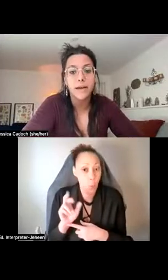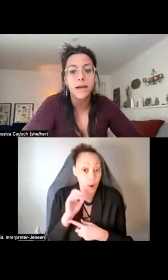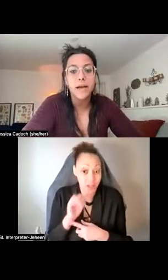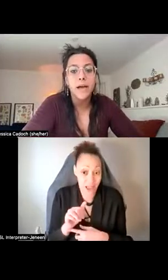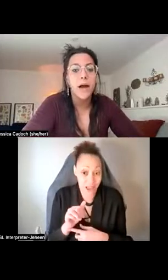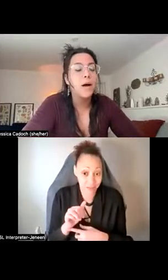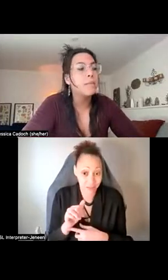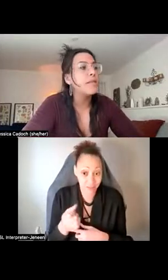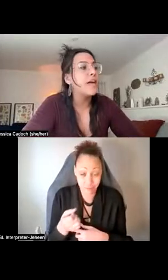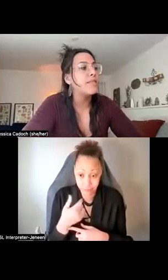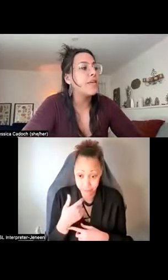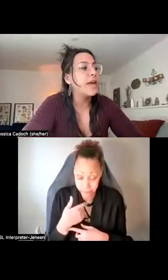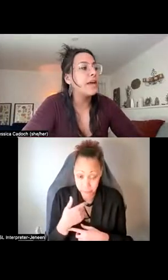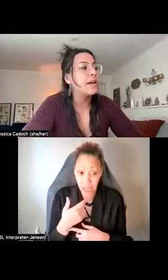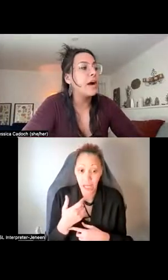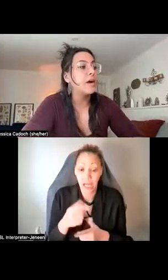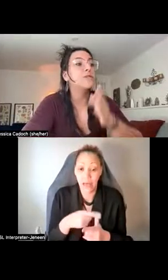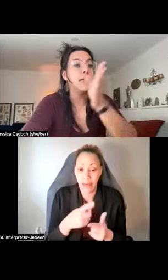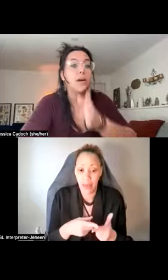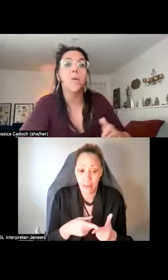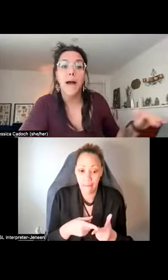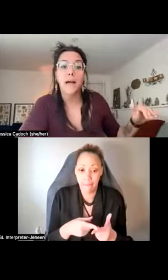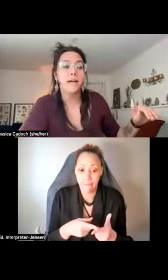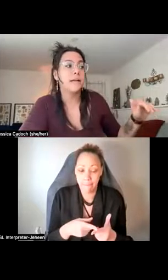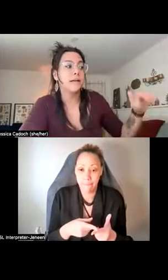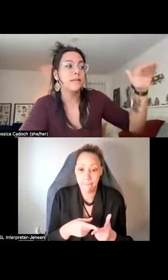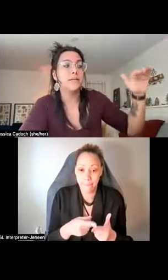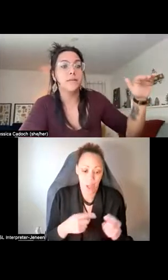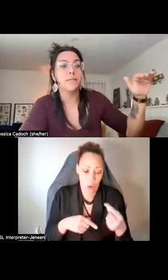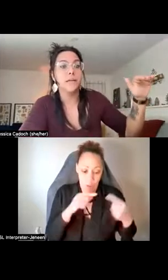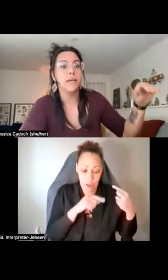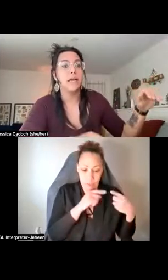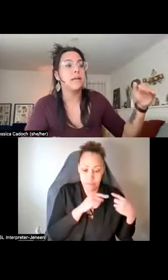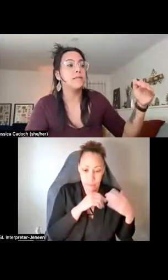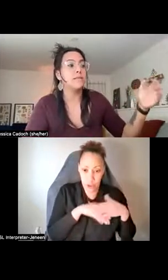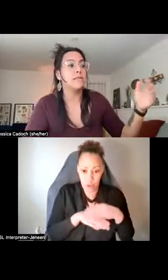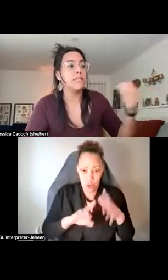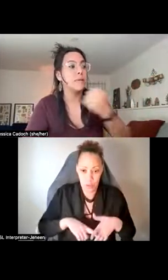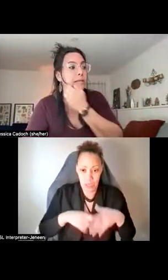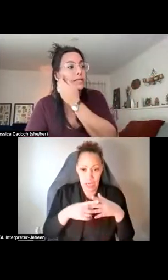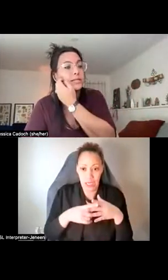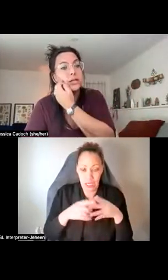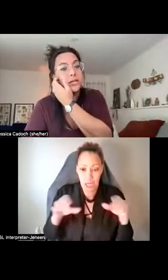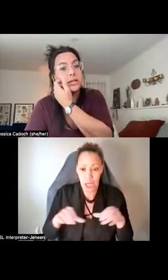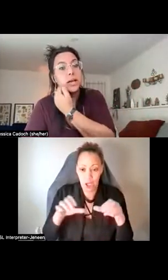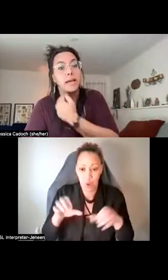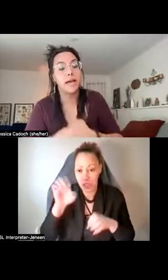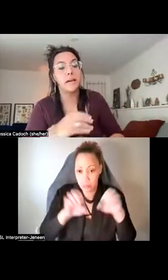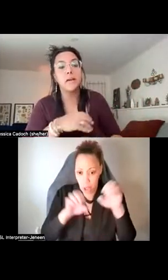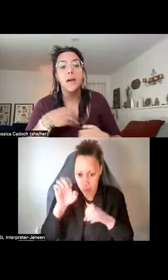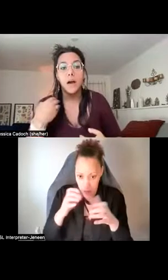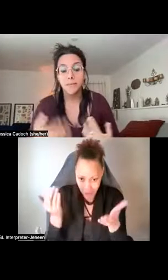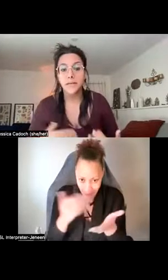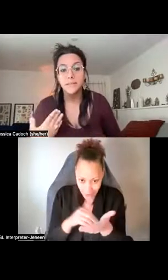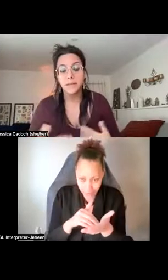MDMA, um, then they, uh, they go back into the beginning and do the experimental session again,